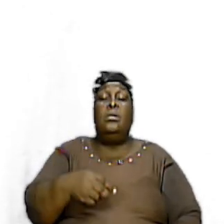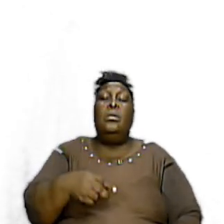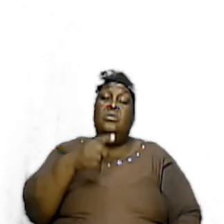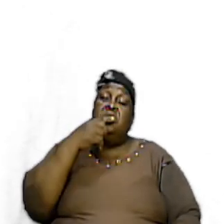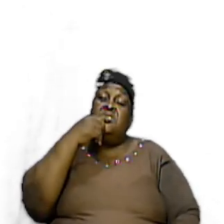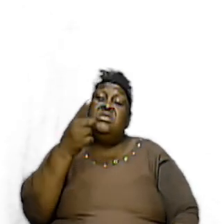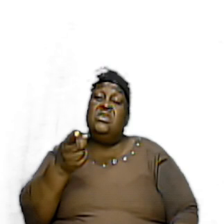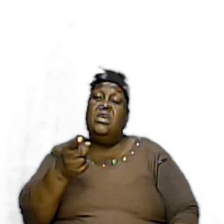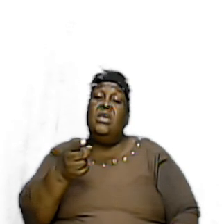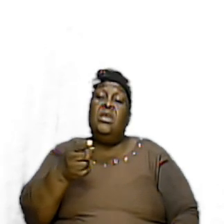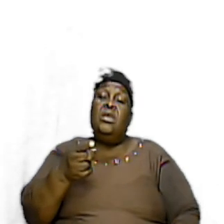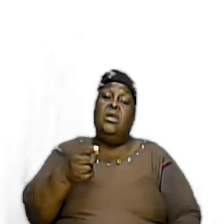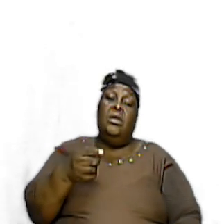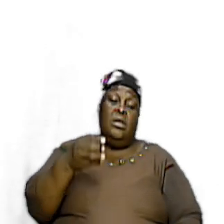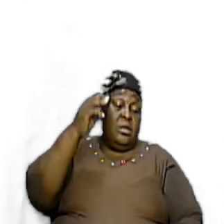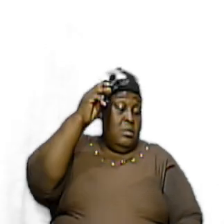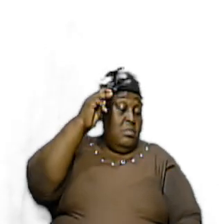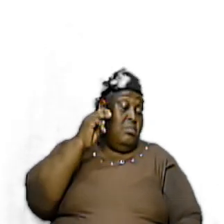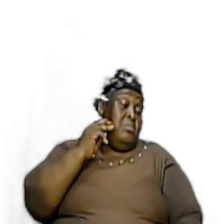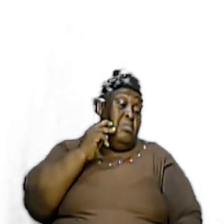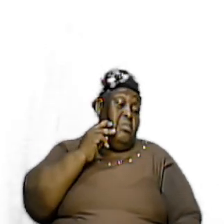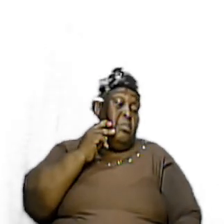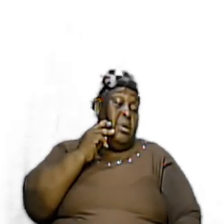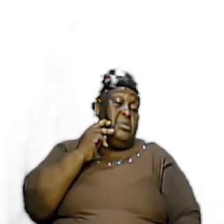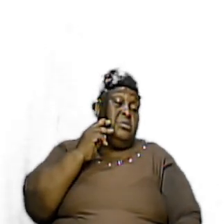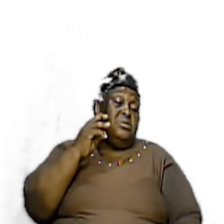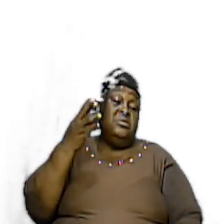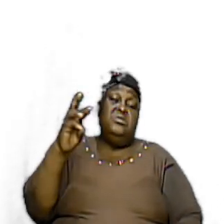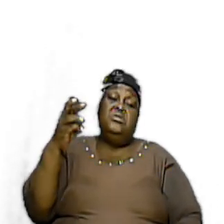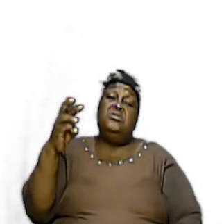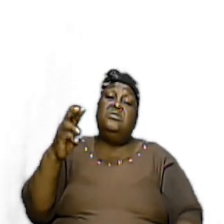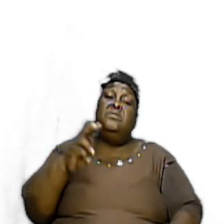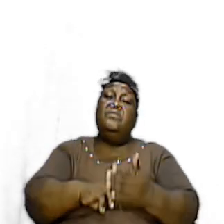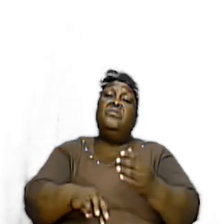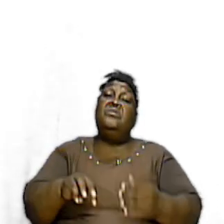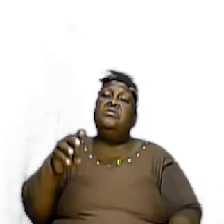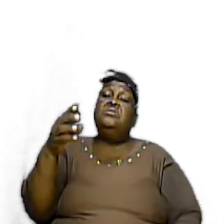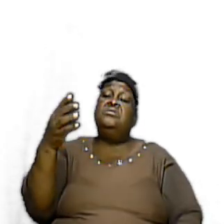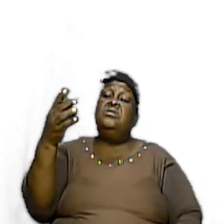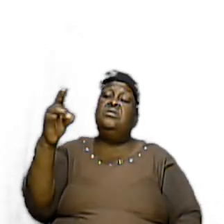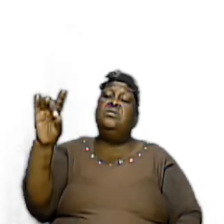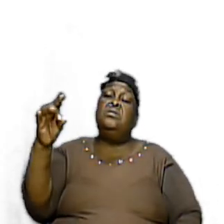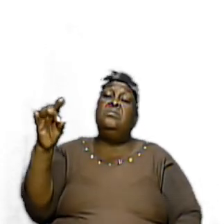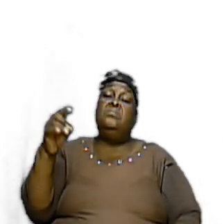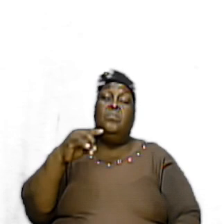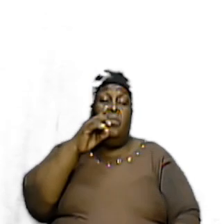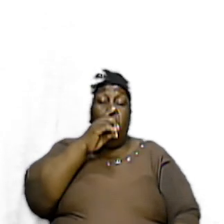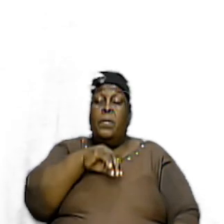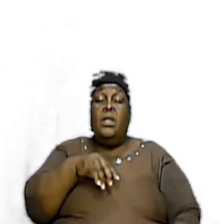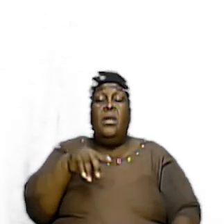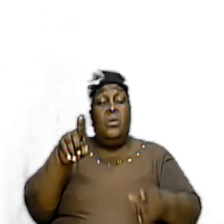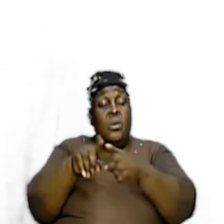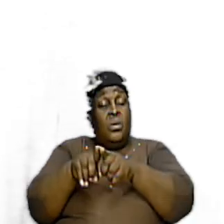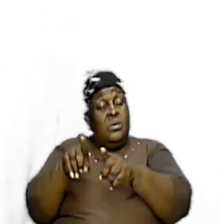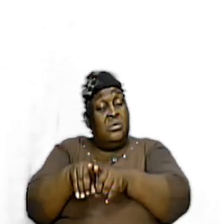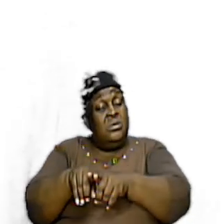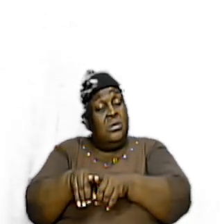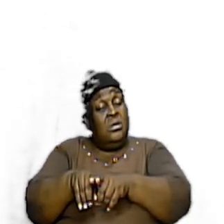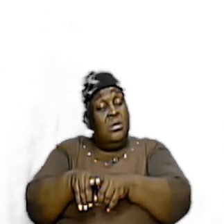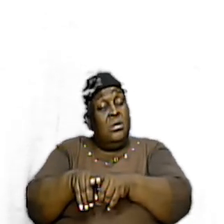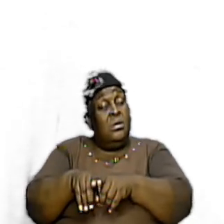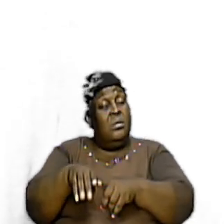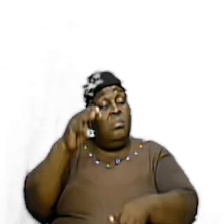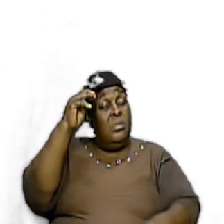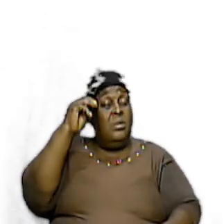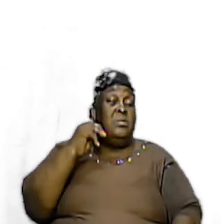Reference To It In St. Matthew Chapter 16 And Verse 18 And We Alluded To It Earlier On And He Also Made Reference To It In